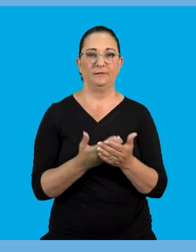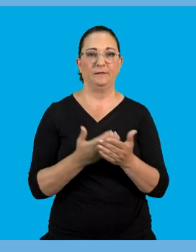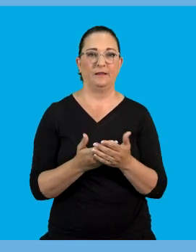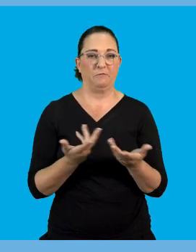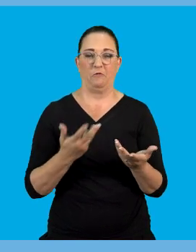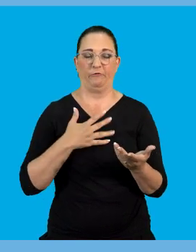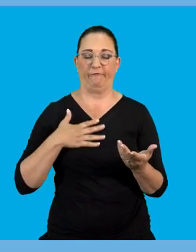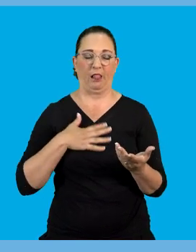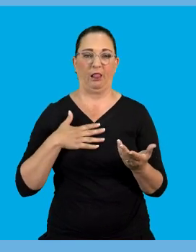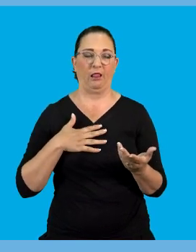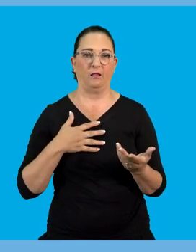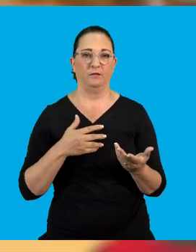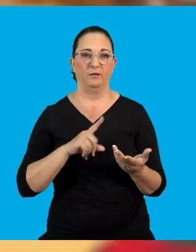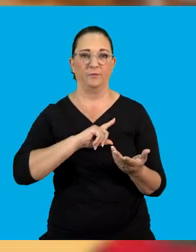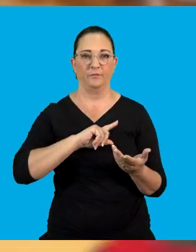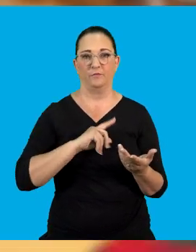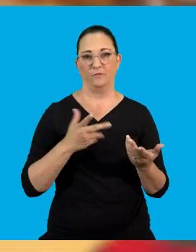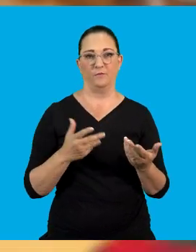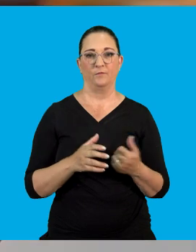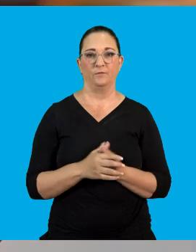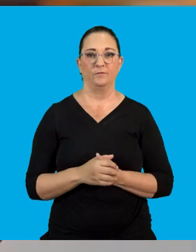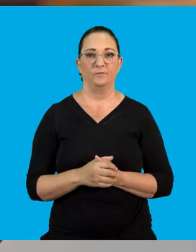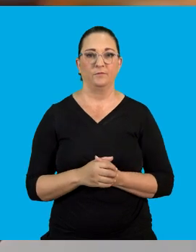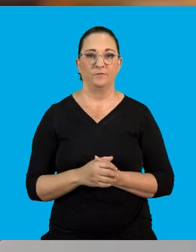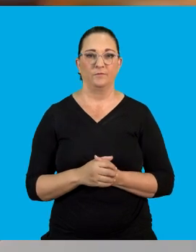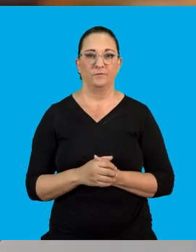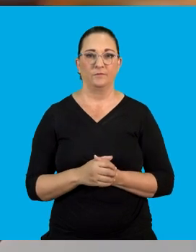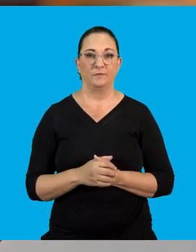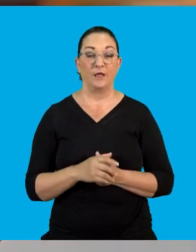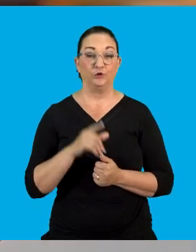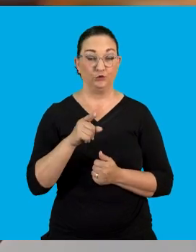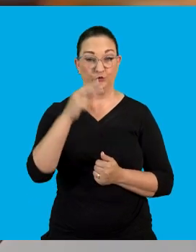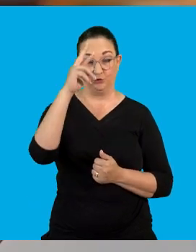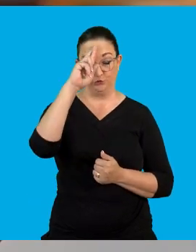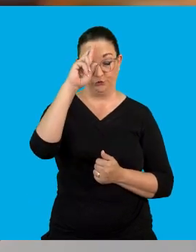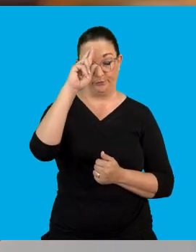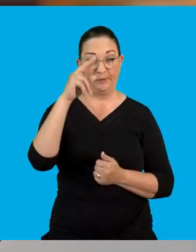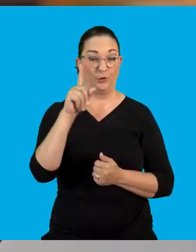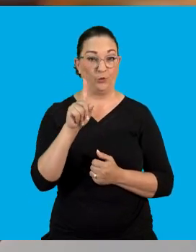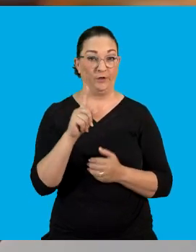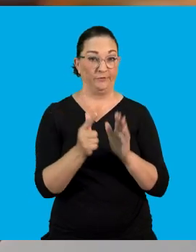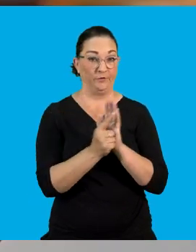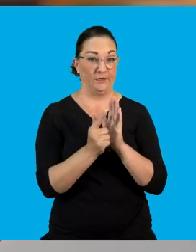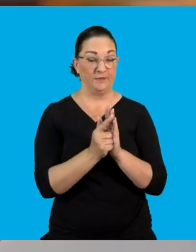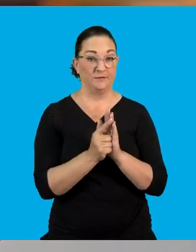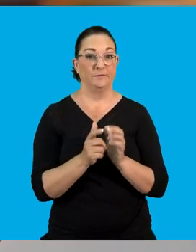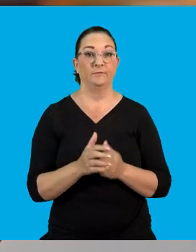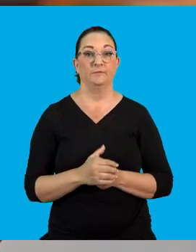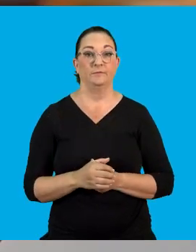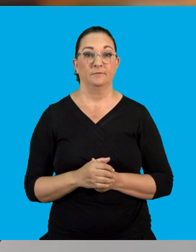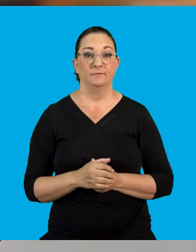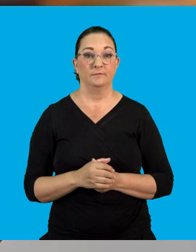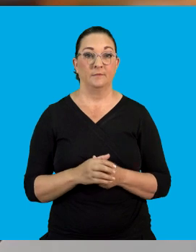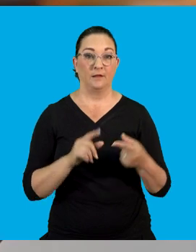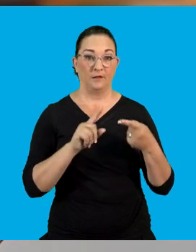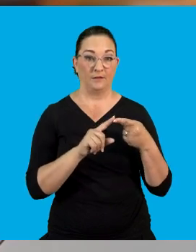effects of it, they are not really that much. So learners, what I need you to remember through this lesson is the following.